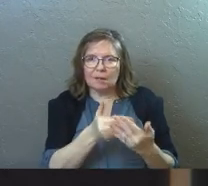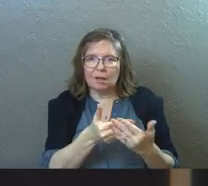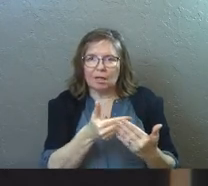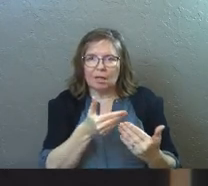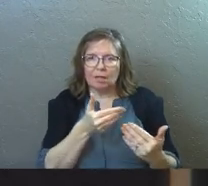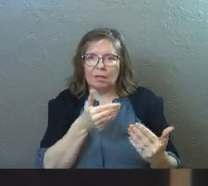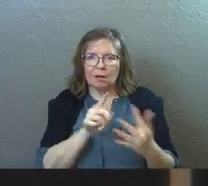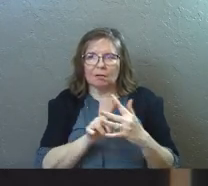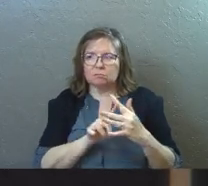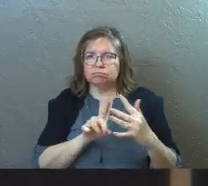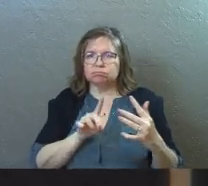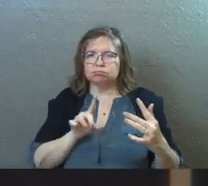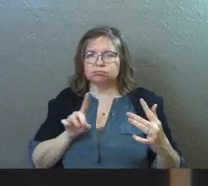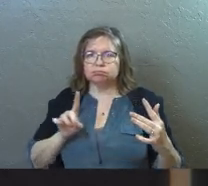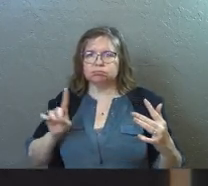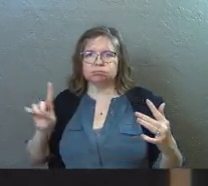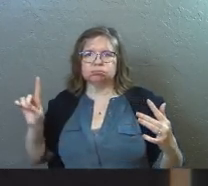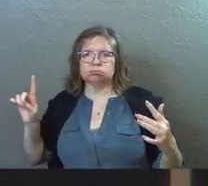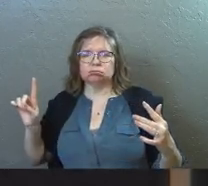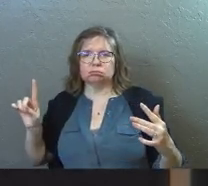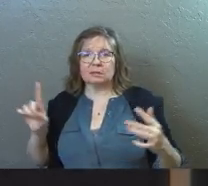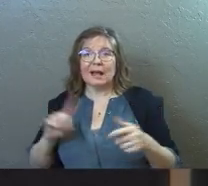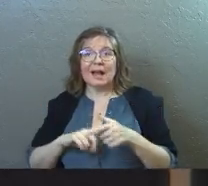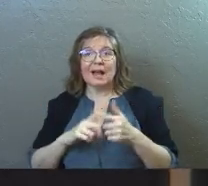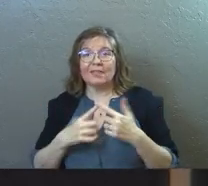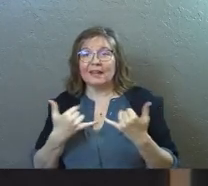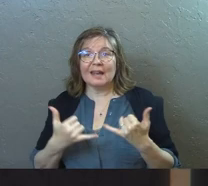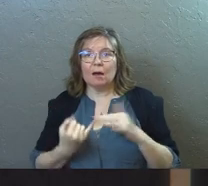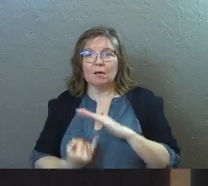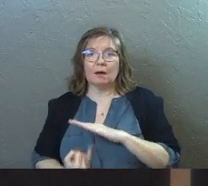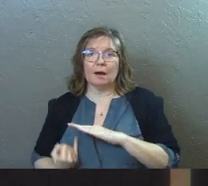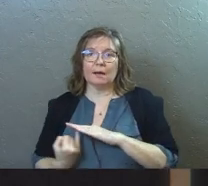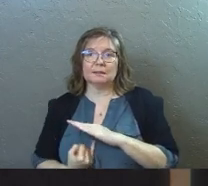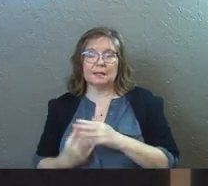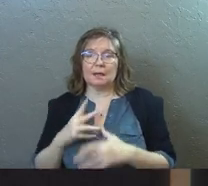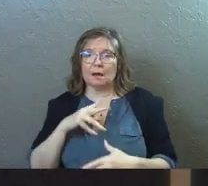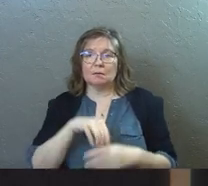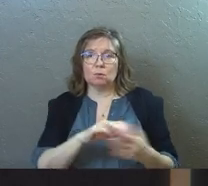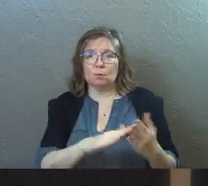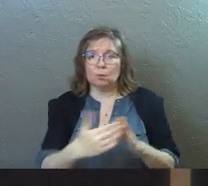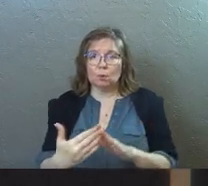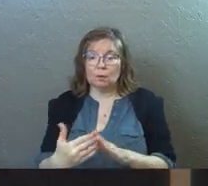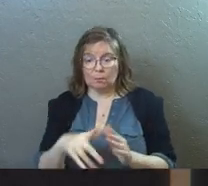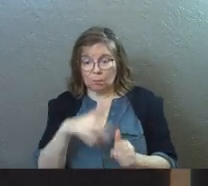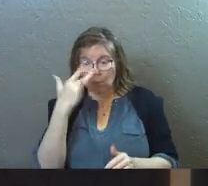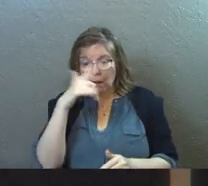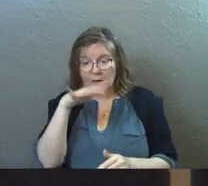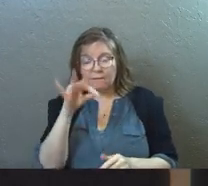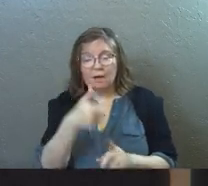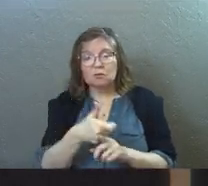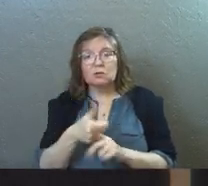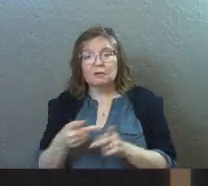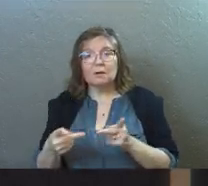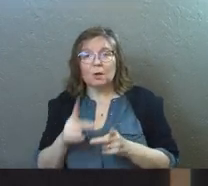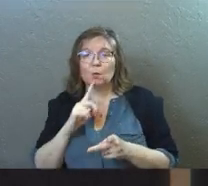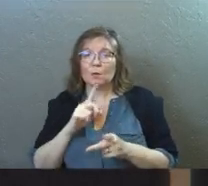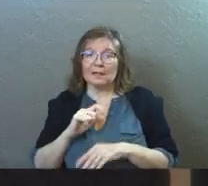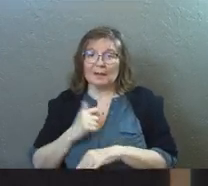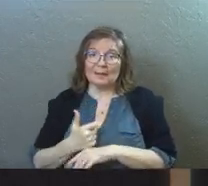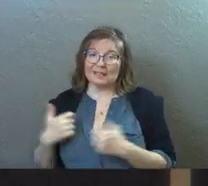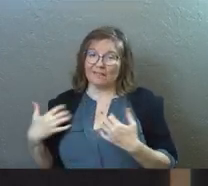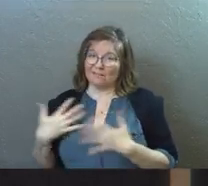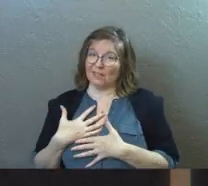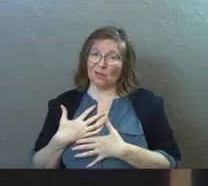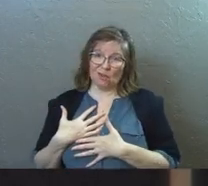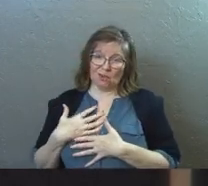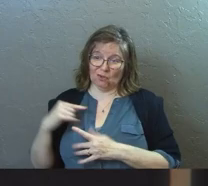away from the local church, you do not have a flesh and blood community that you're a part of because you find yourself in a place which is really based on